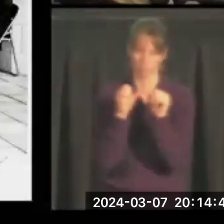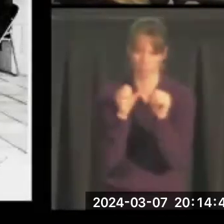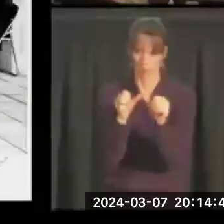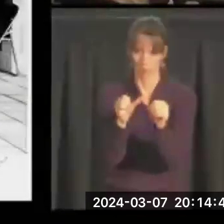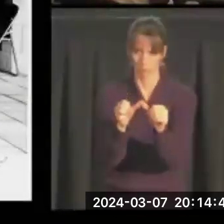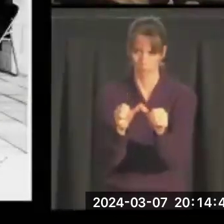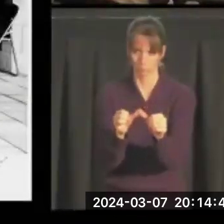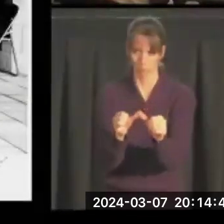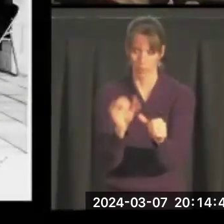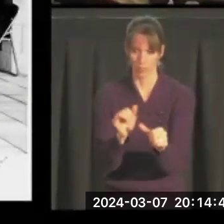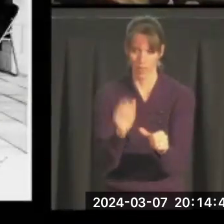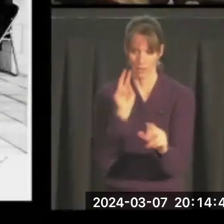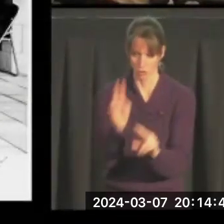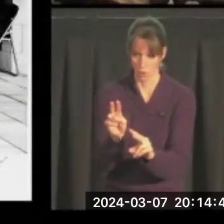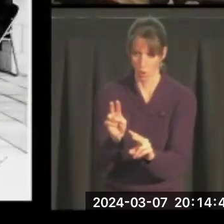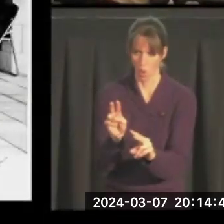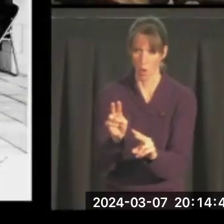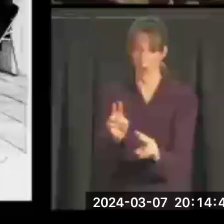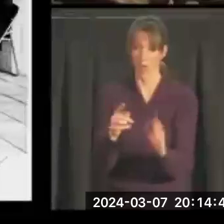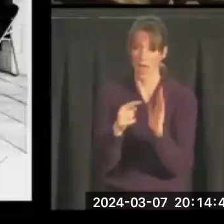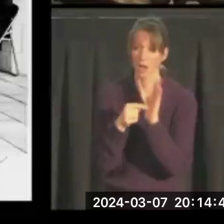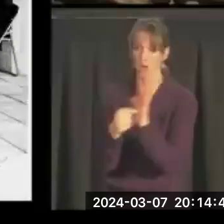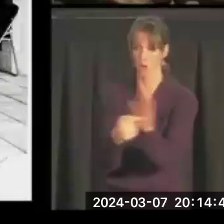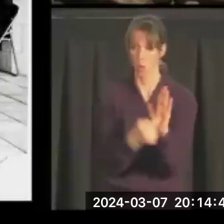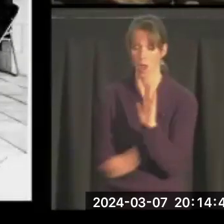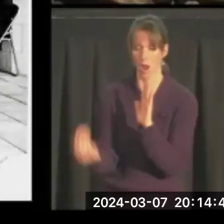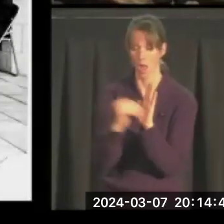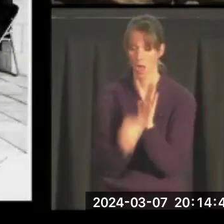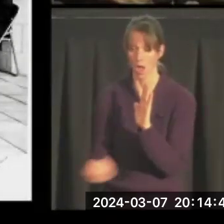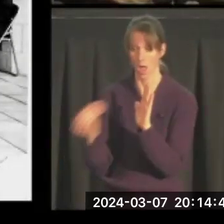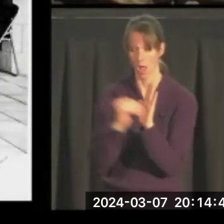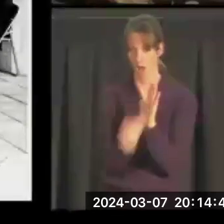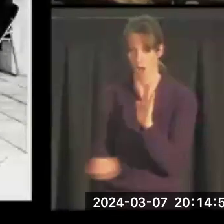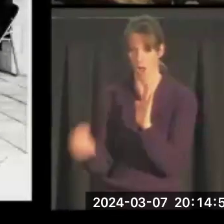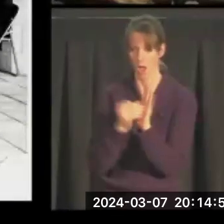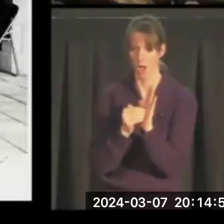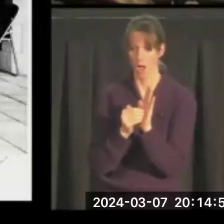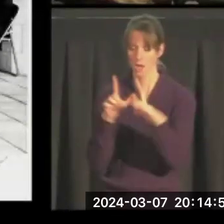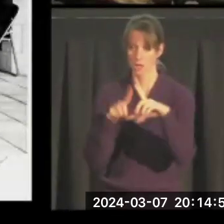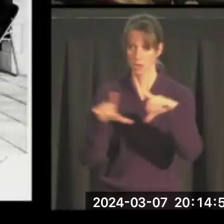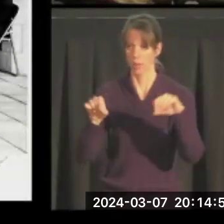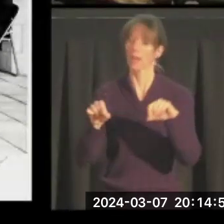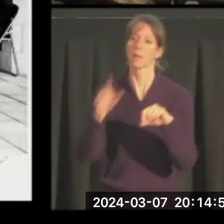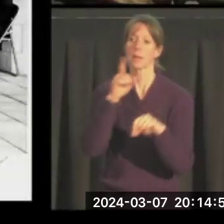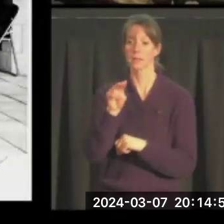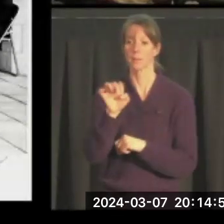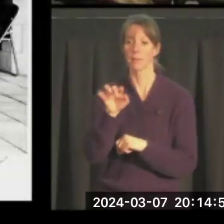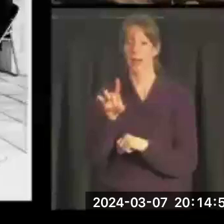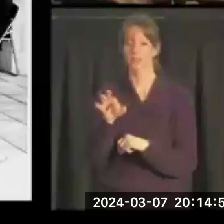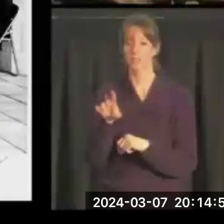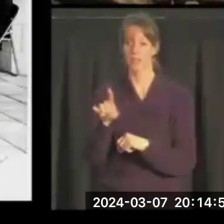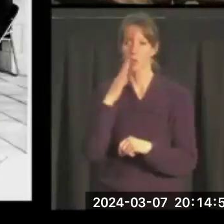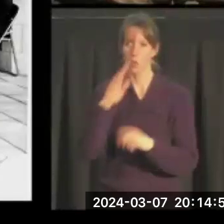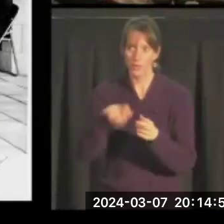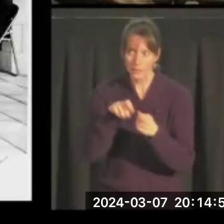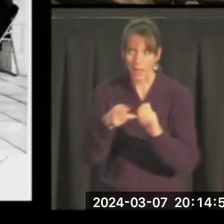That scene was broadcast over and over again in Japan, because Mansfield knew exactly what